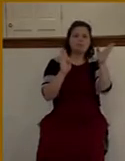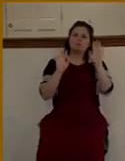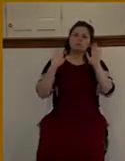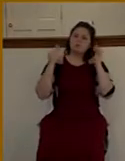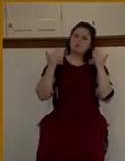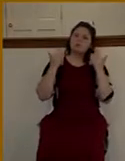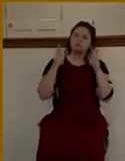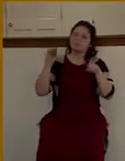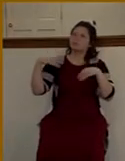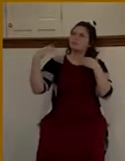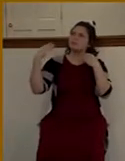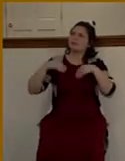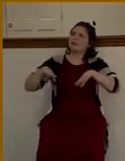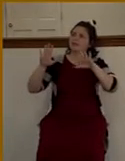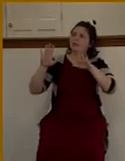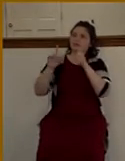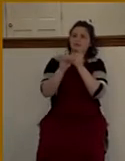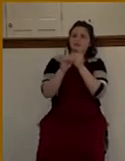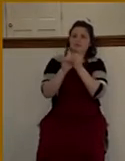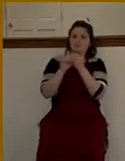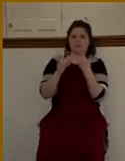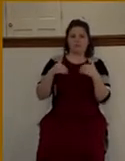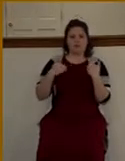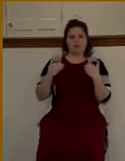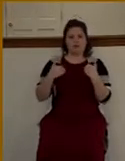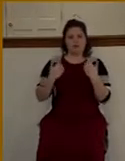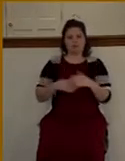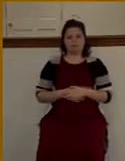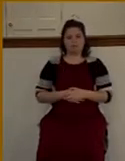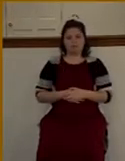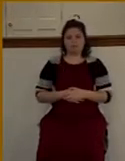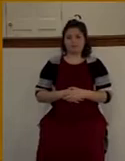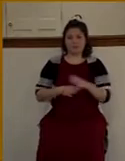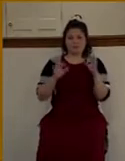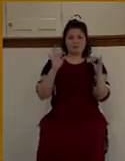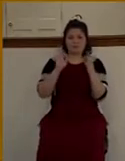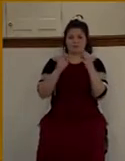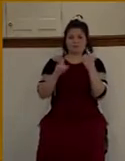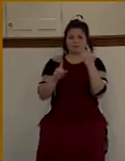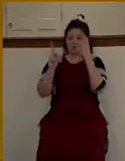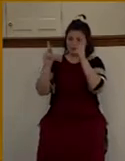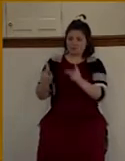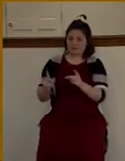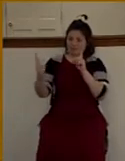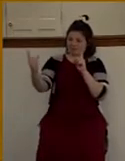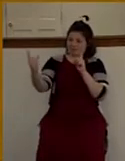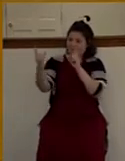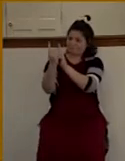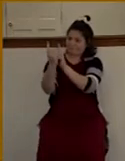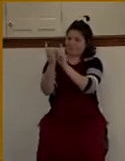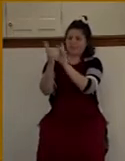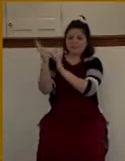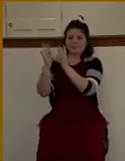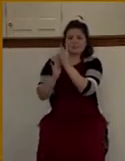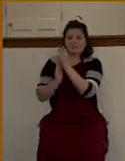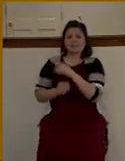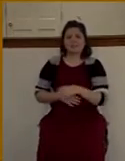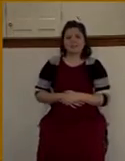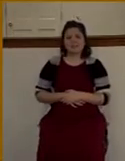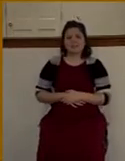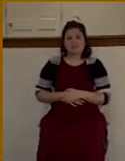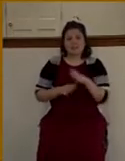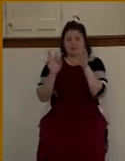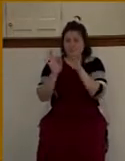He comes at the right time and he came to the right person. Listen, he came to Jesus with this important thing about eternal